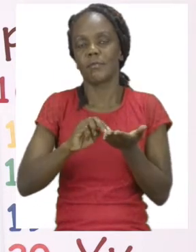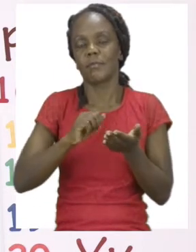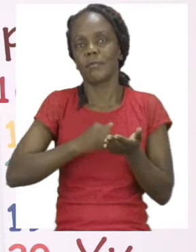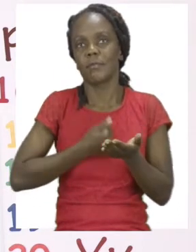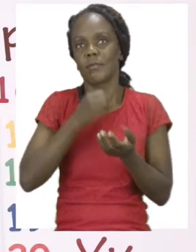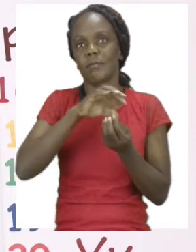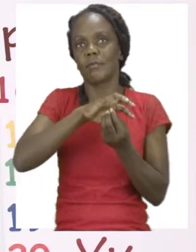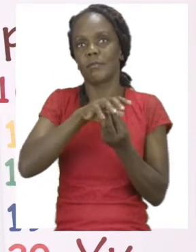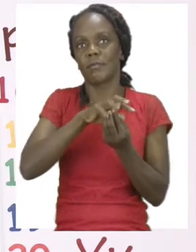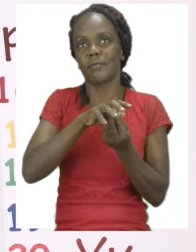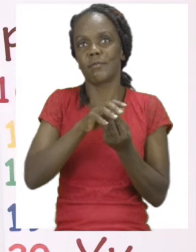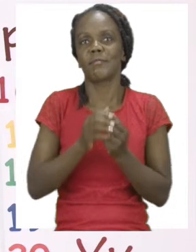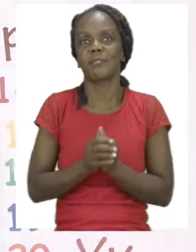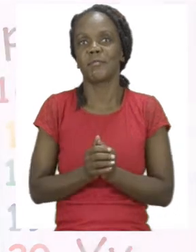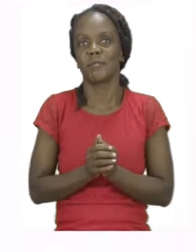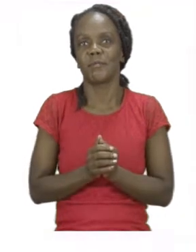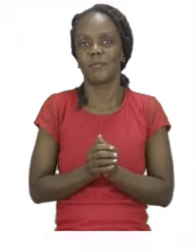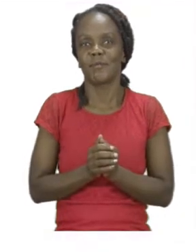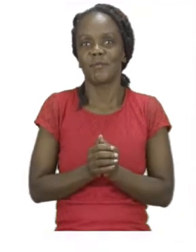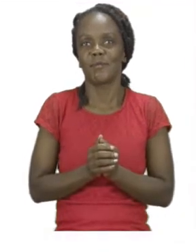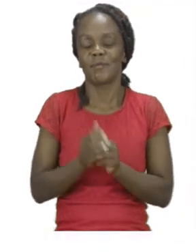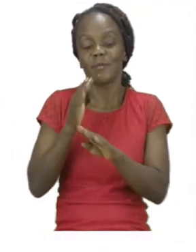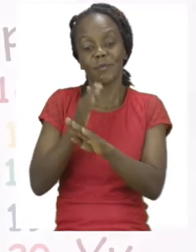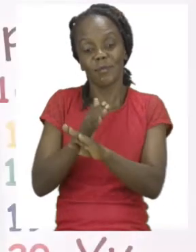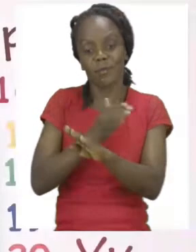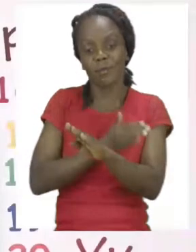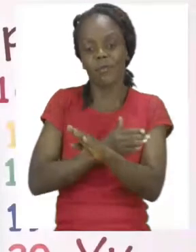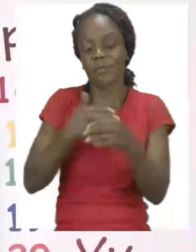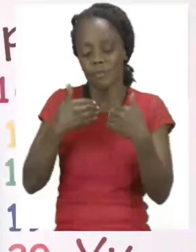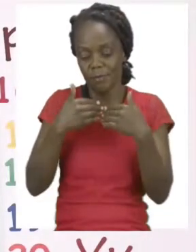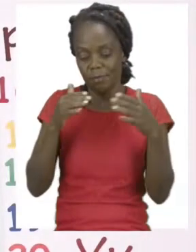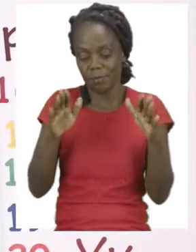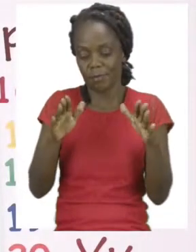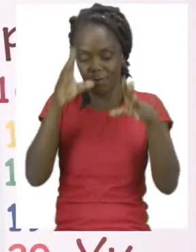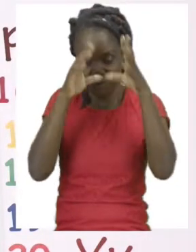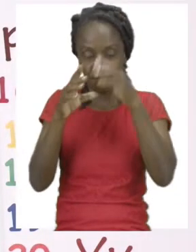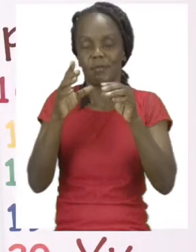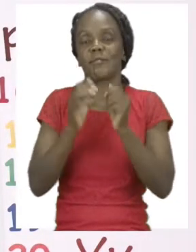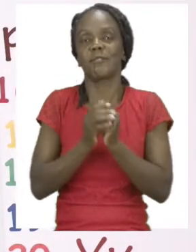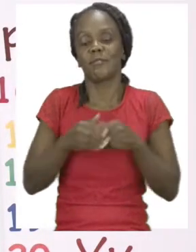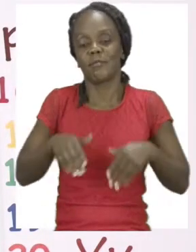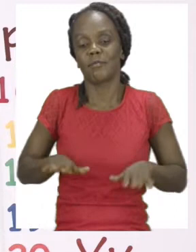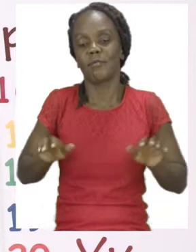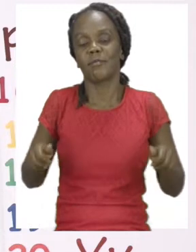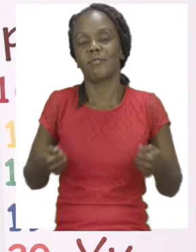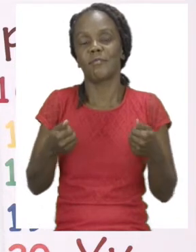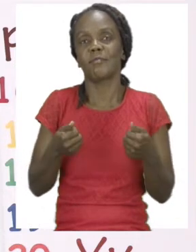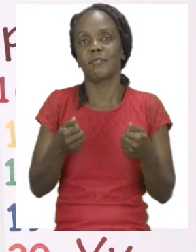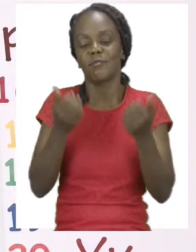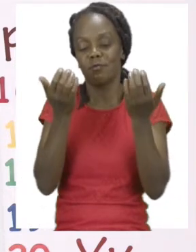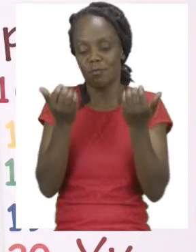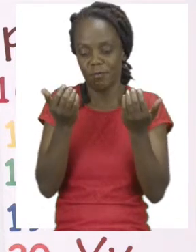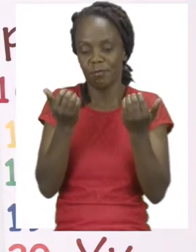Family. And before we get into any lessons boys and girls, we need to